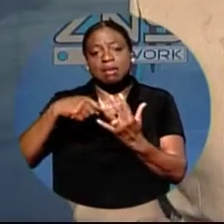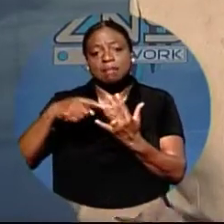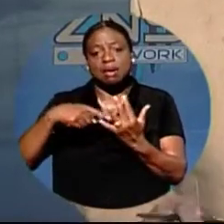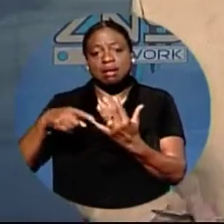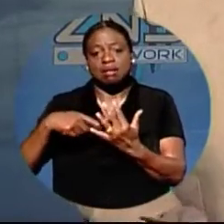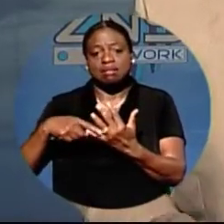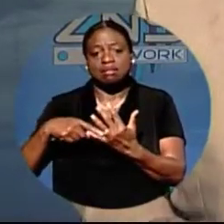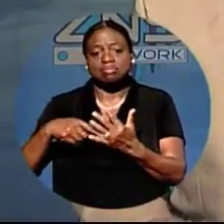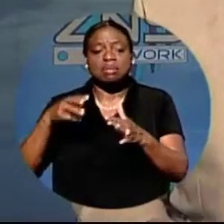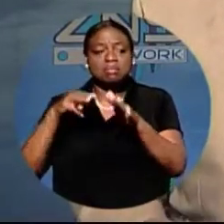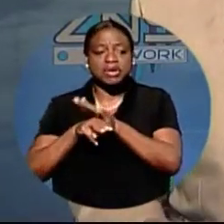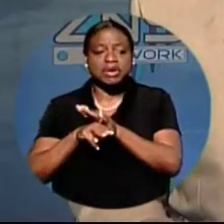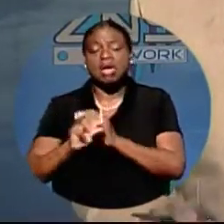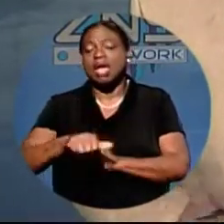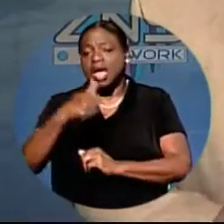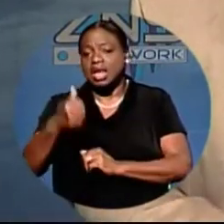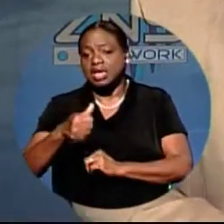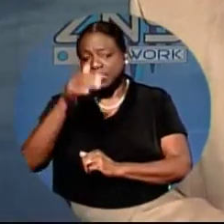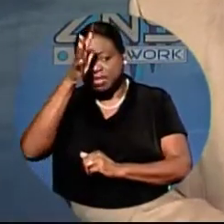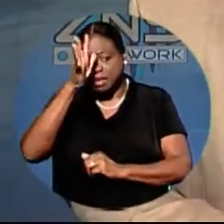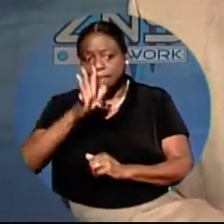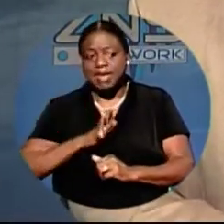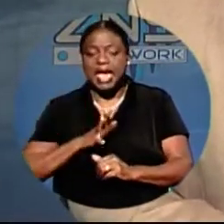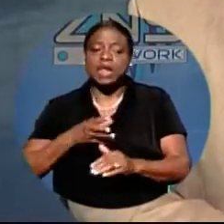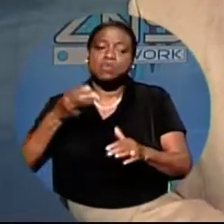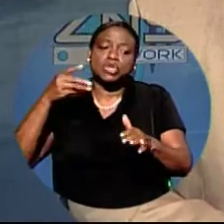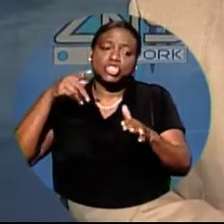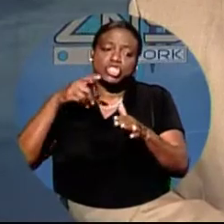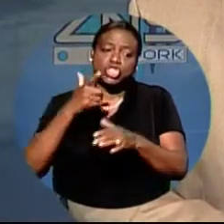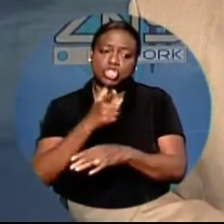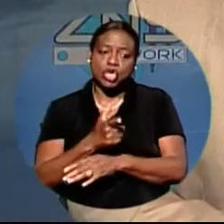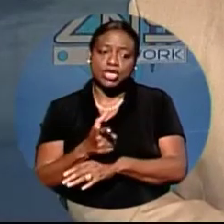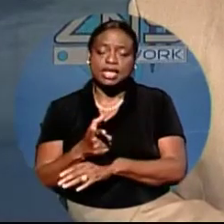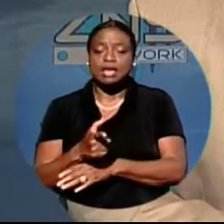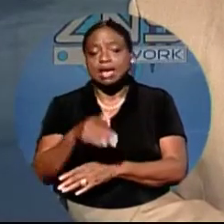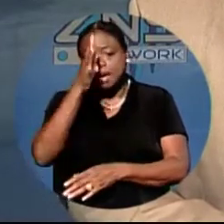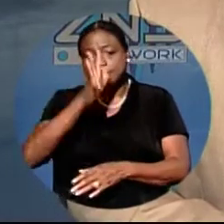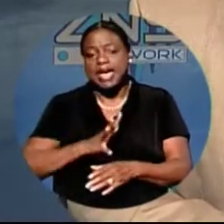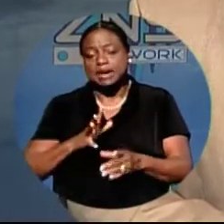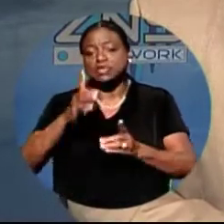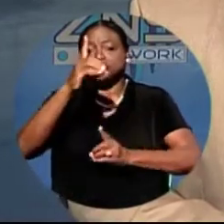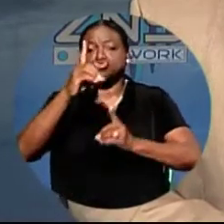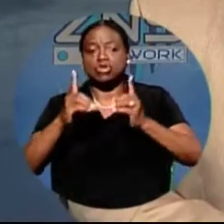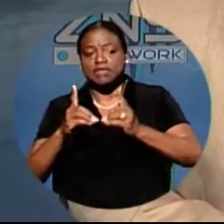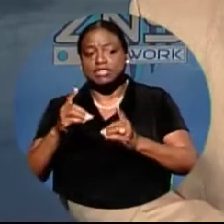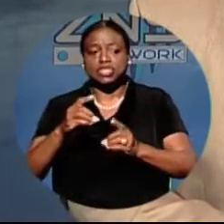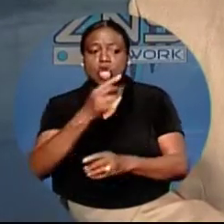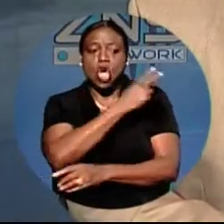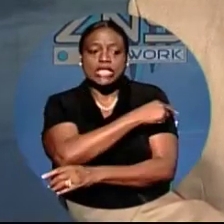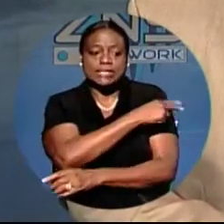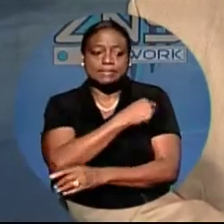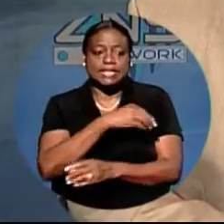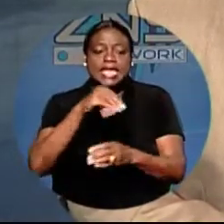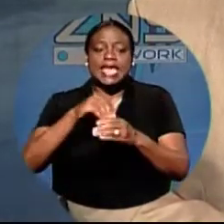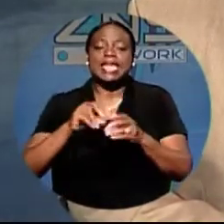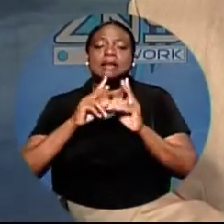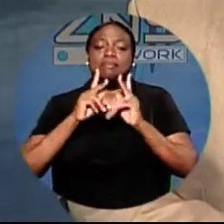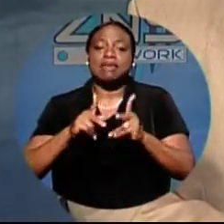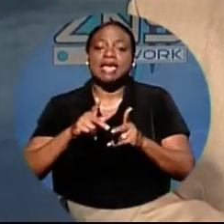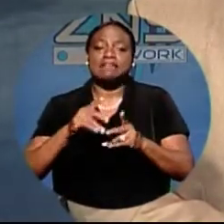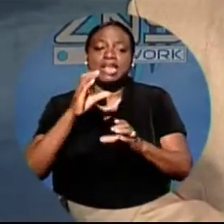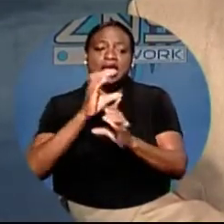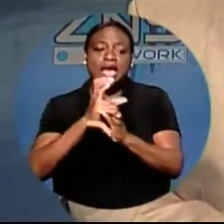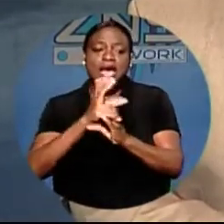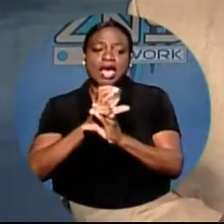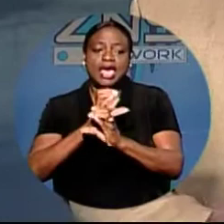last night, another male was shot. Police say the man was driven to the Princess Margaret Hospital in a private vehicle. He had a gunshot wound